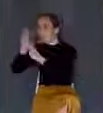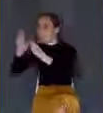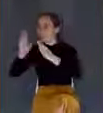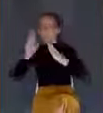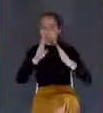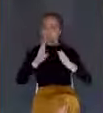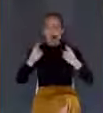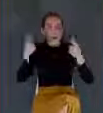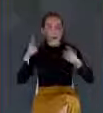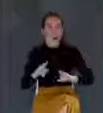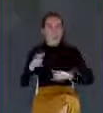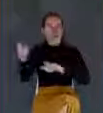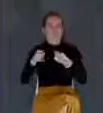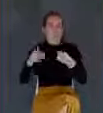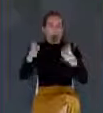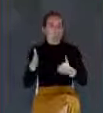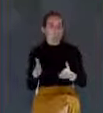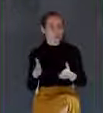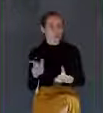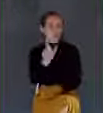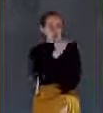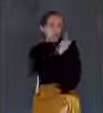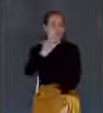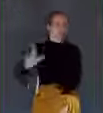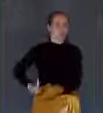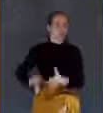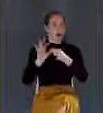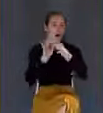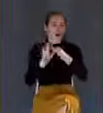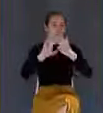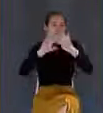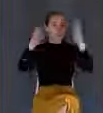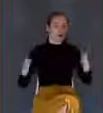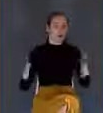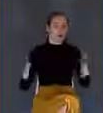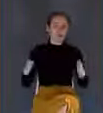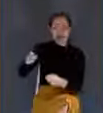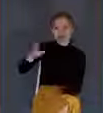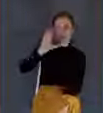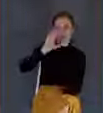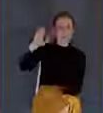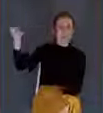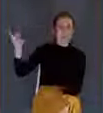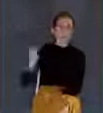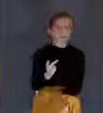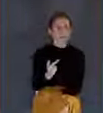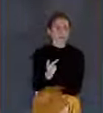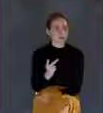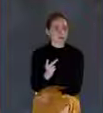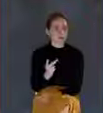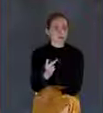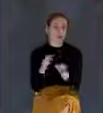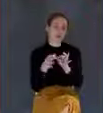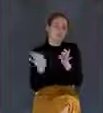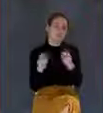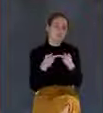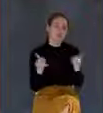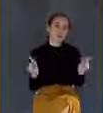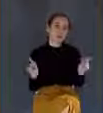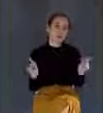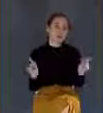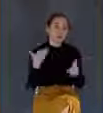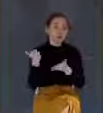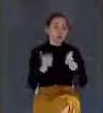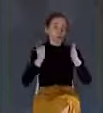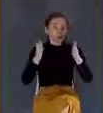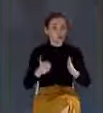Lord of the house, is coming. Now, this is a very simple parable. The servants of the house